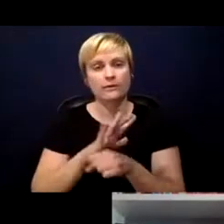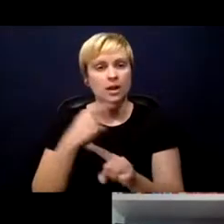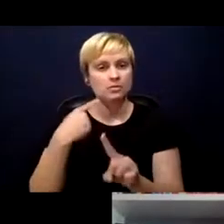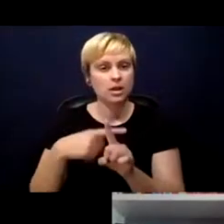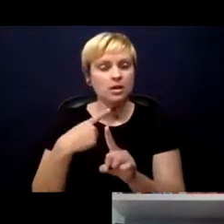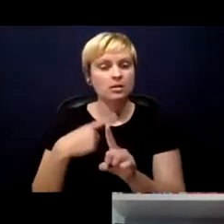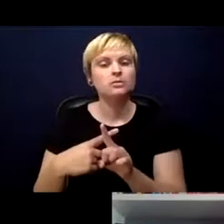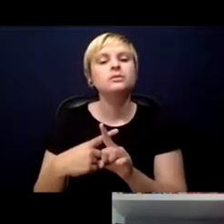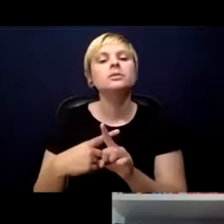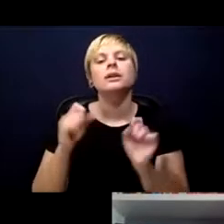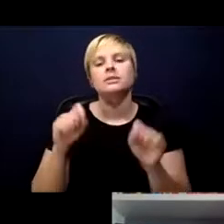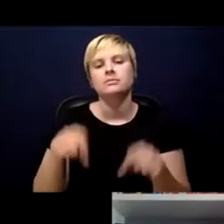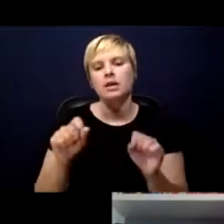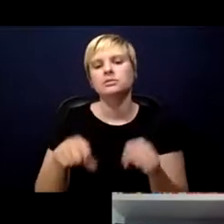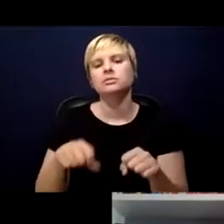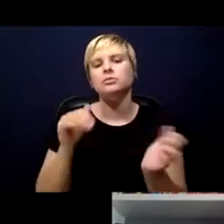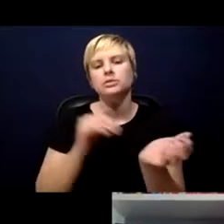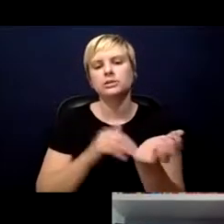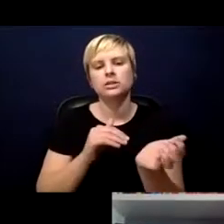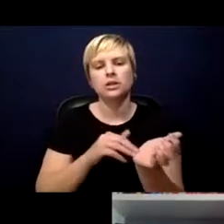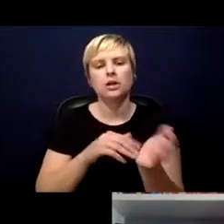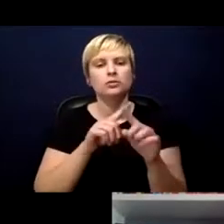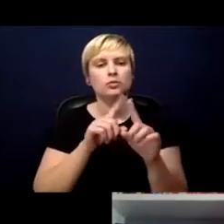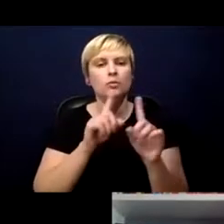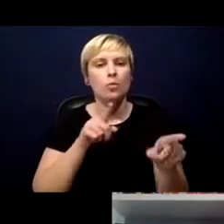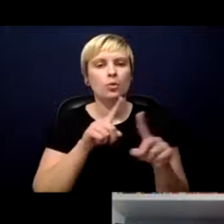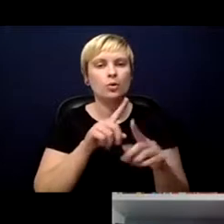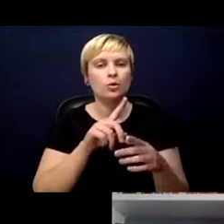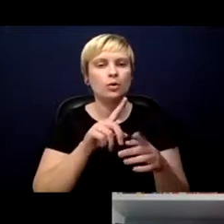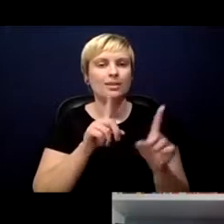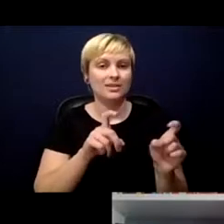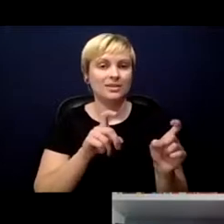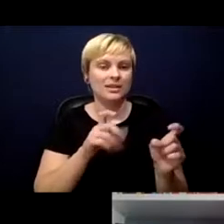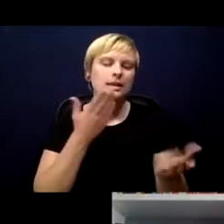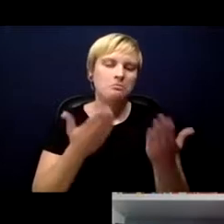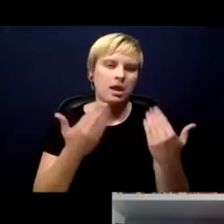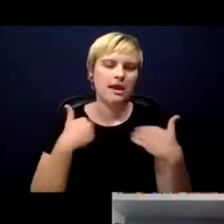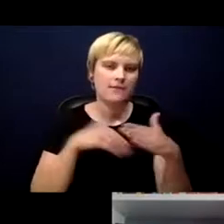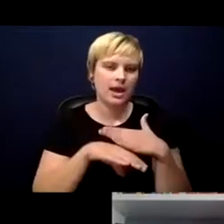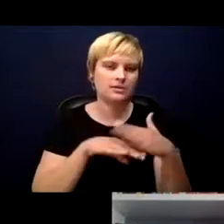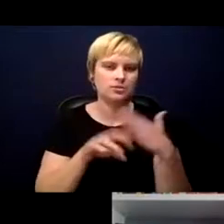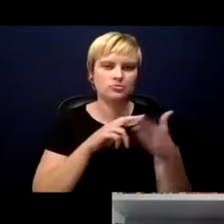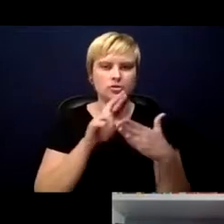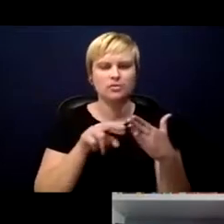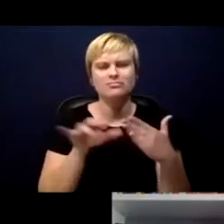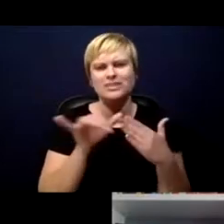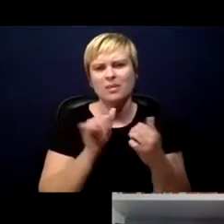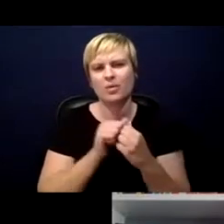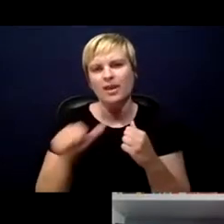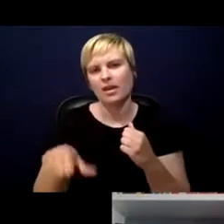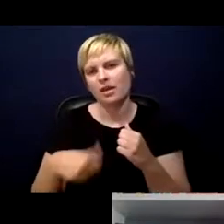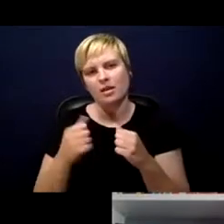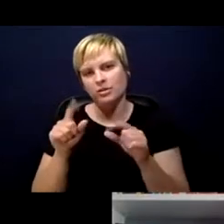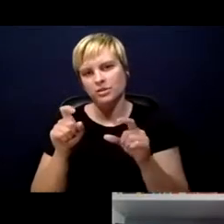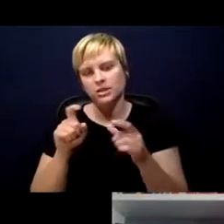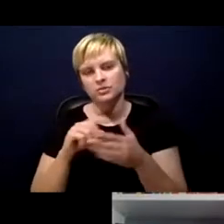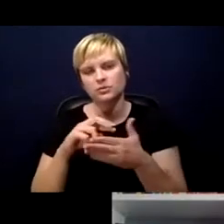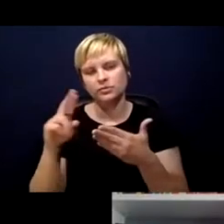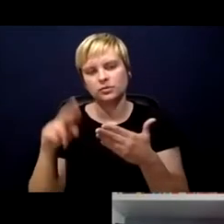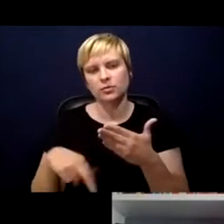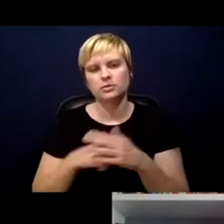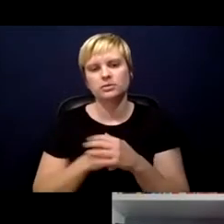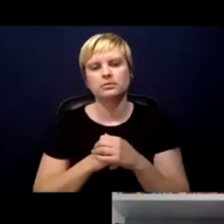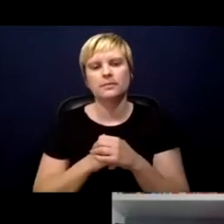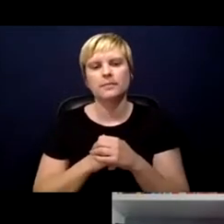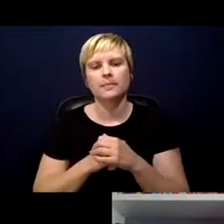physician orders the test that they may have access to those results just like they would any other test results. But it